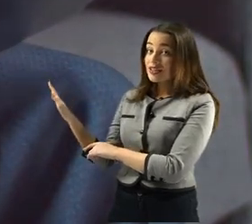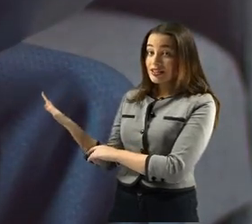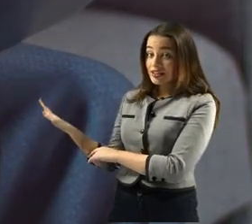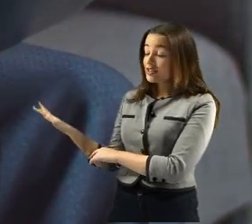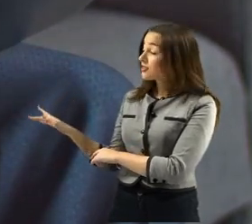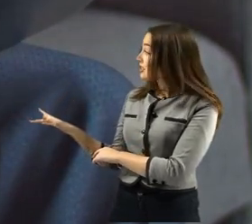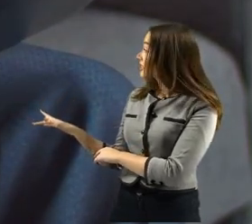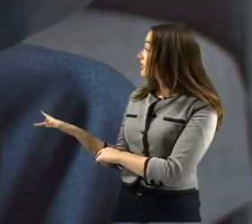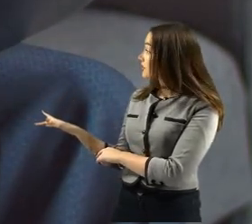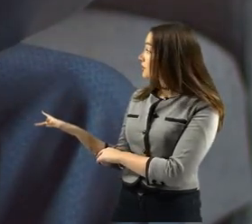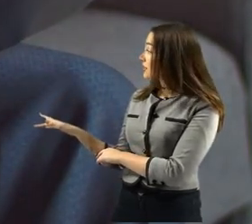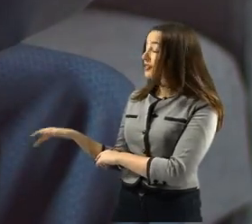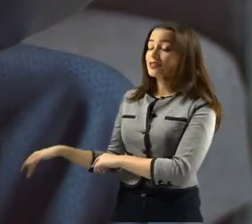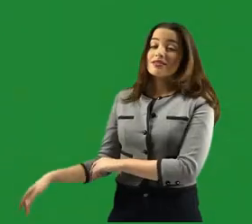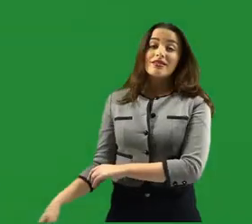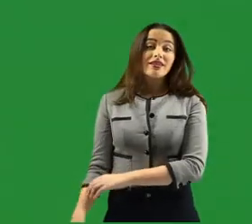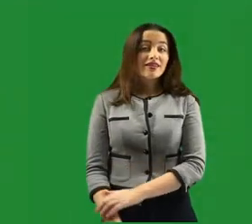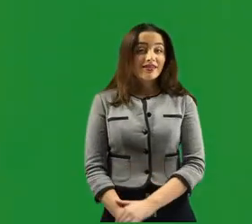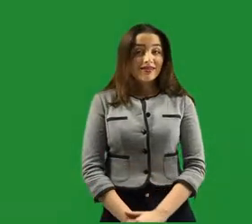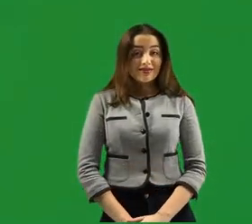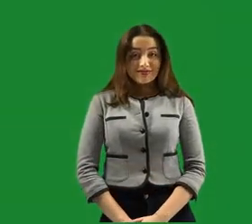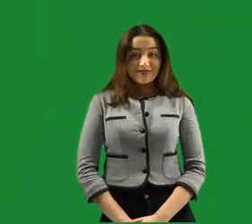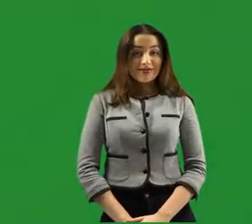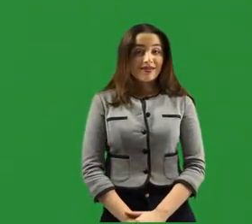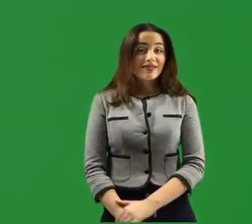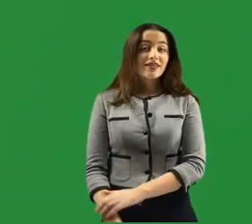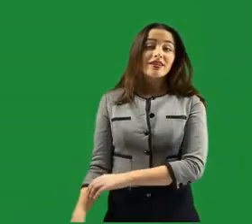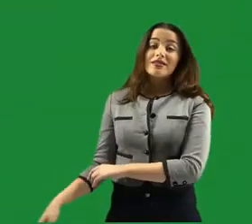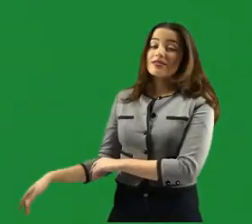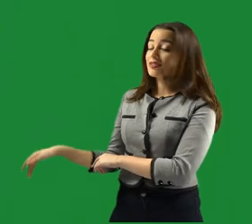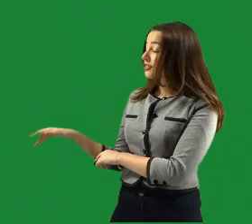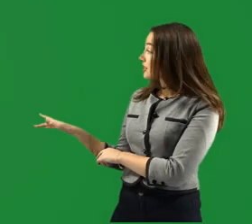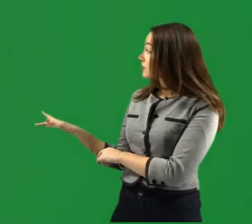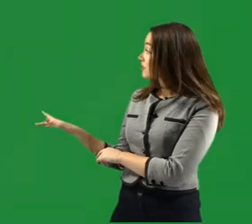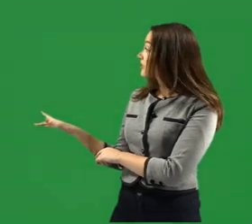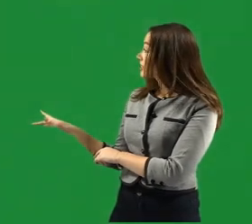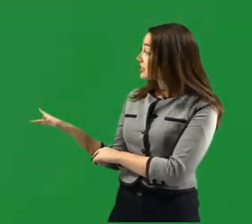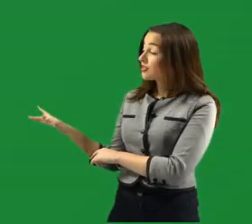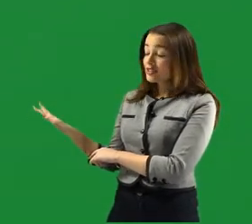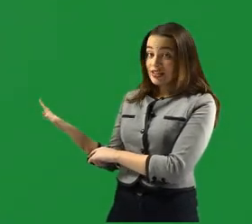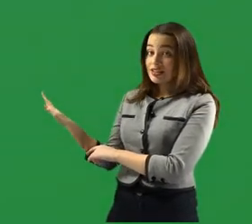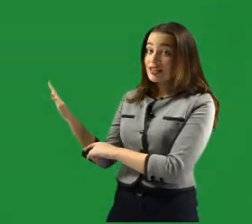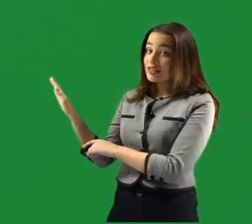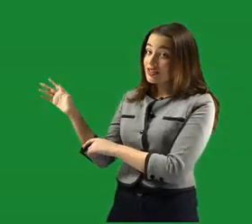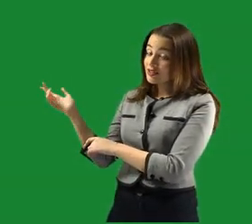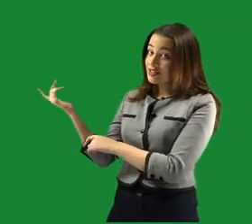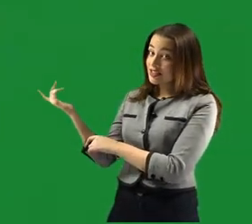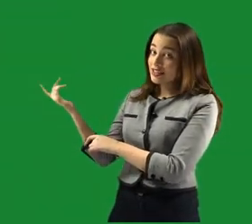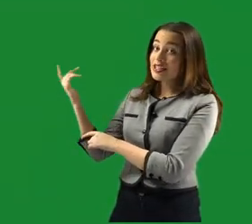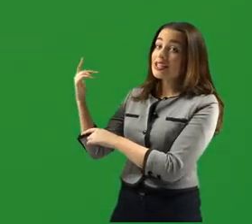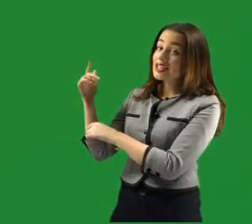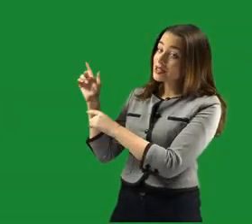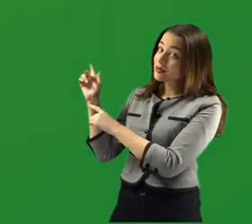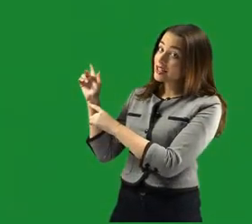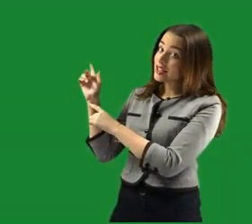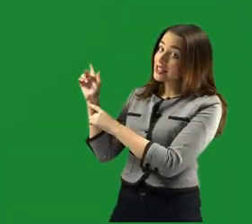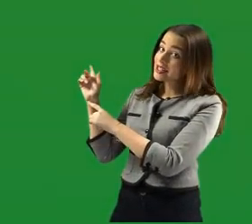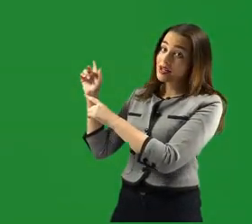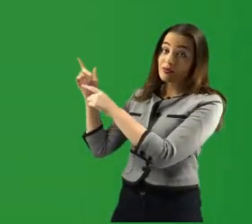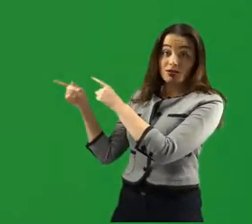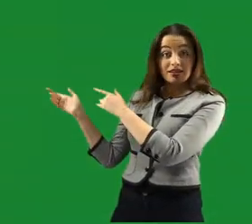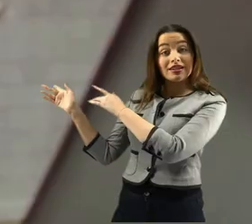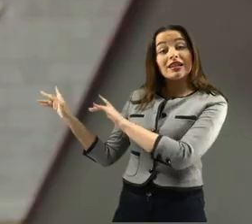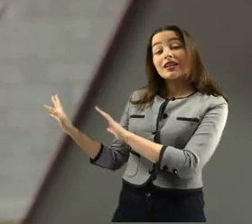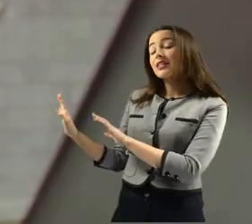space and movement. When words are not heard, they are seen, and thus, the mind adapts to hear through the eyes. Research